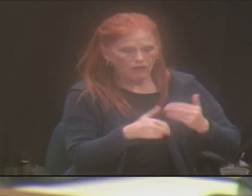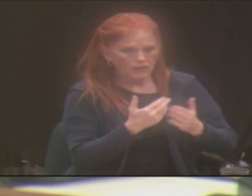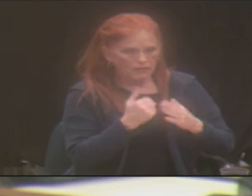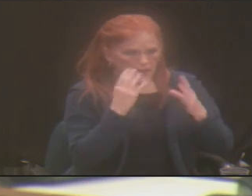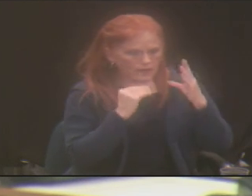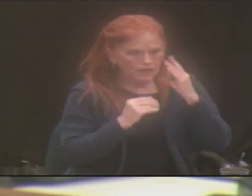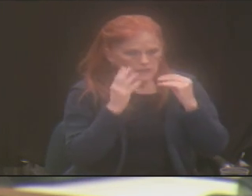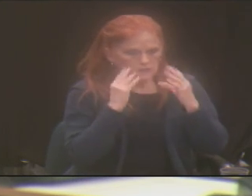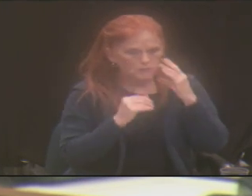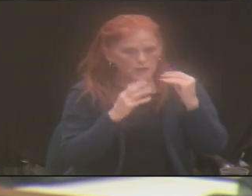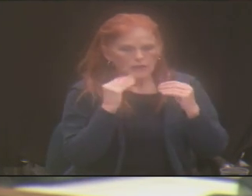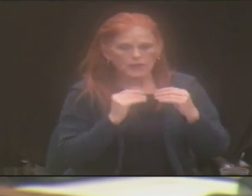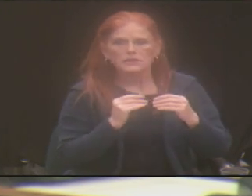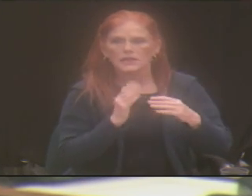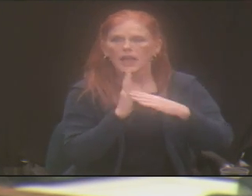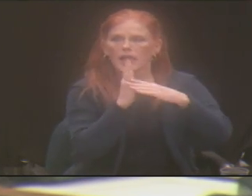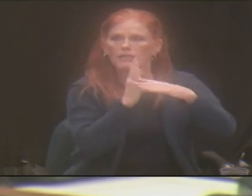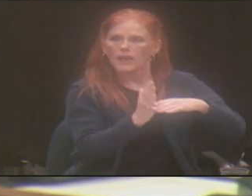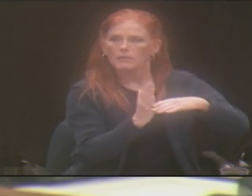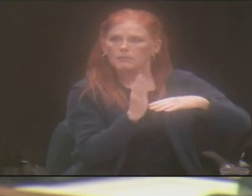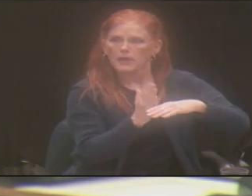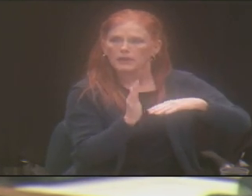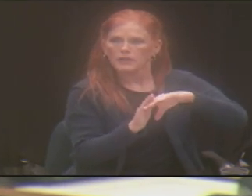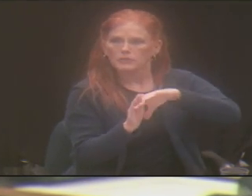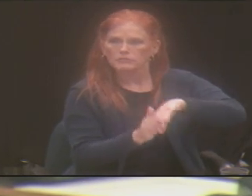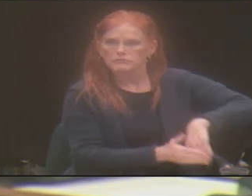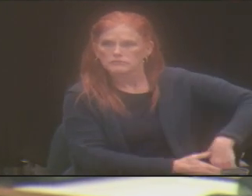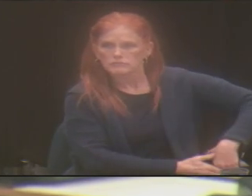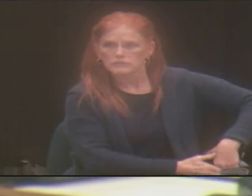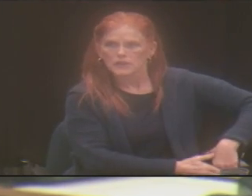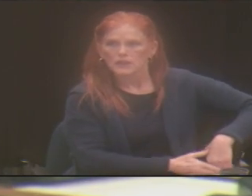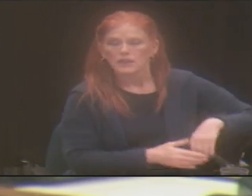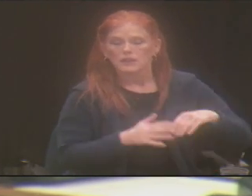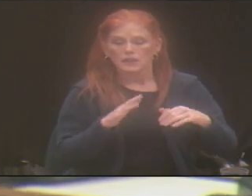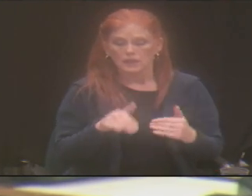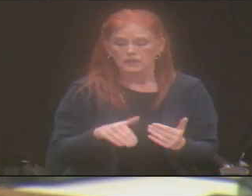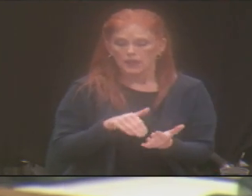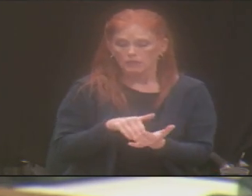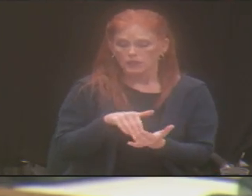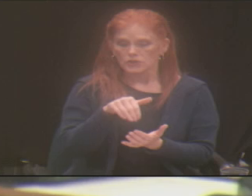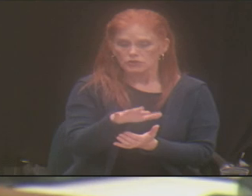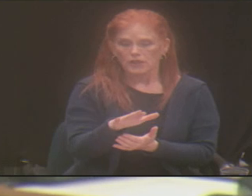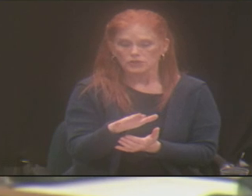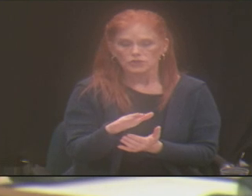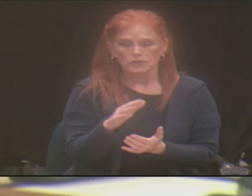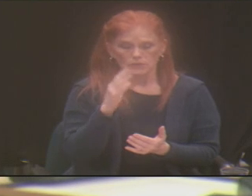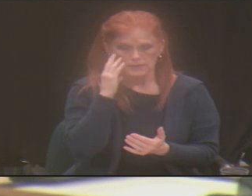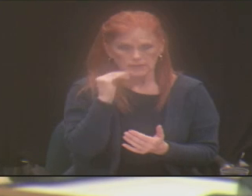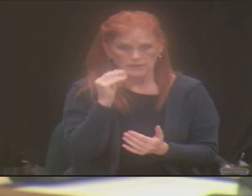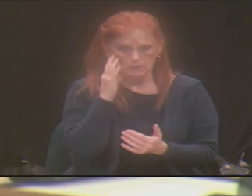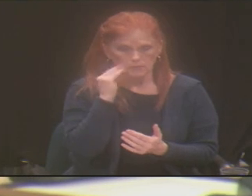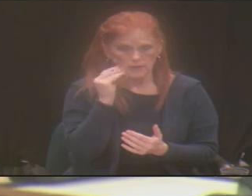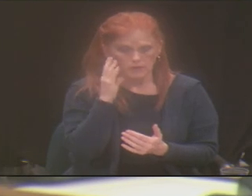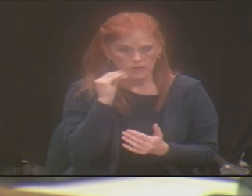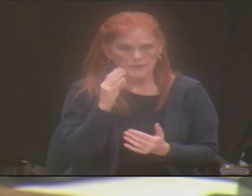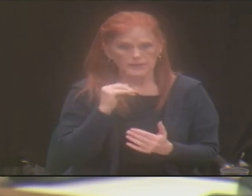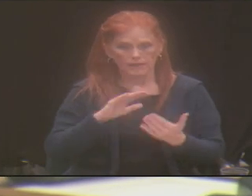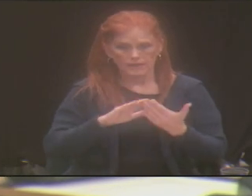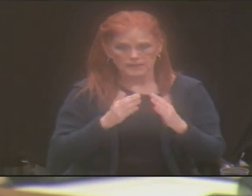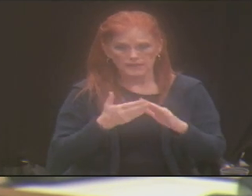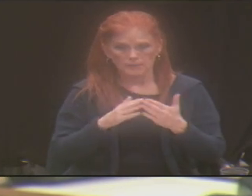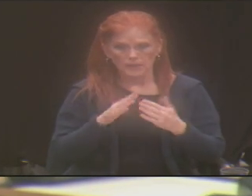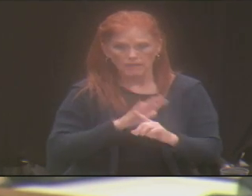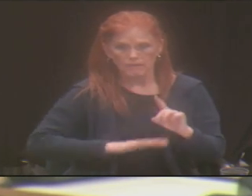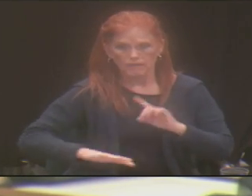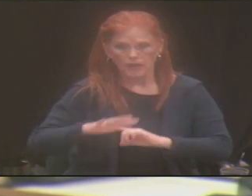community. Because not only was that rejection experienced in a community setting environment, but